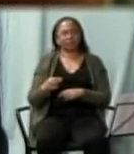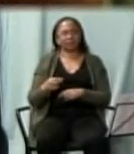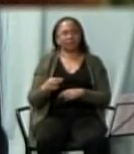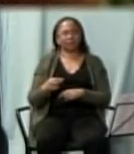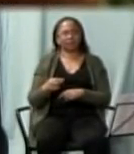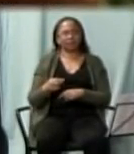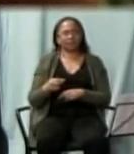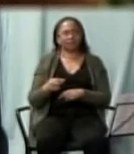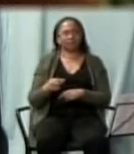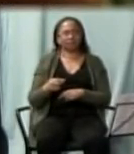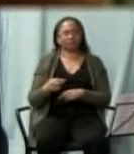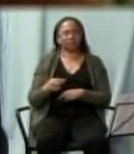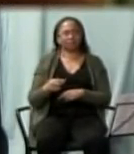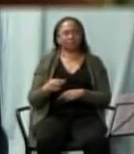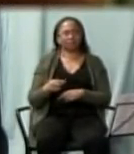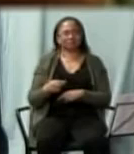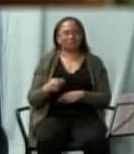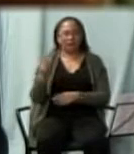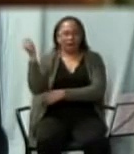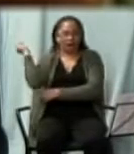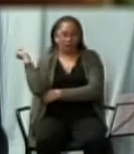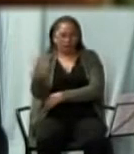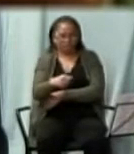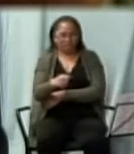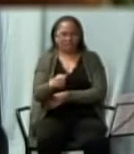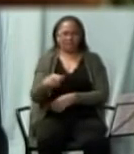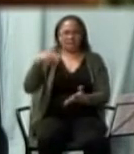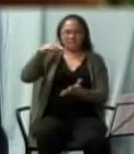I had a man-to-man talk with a tree